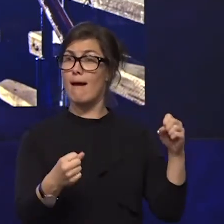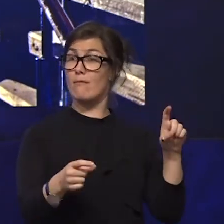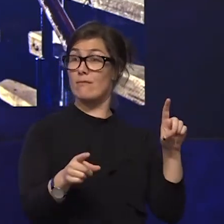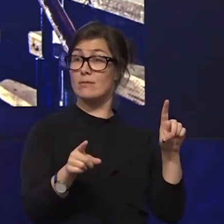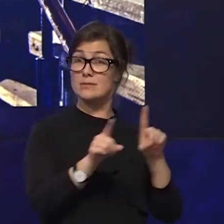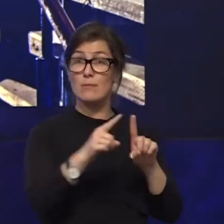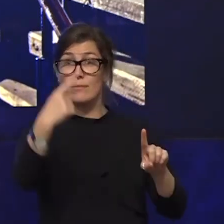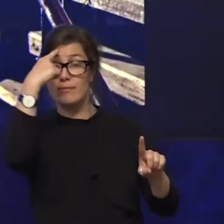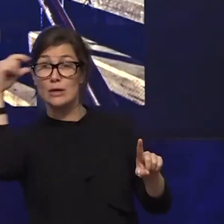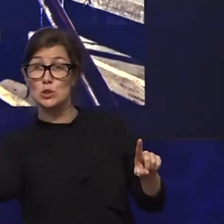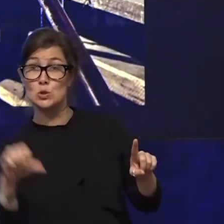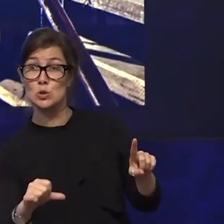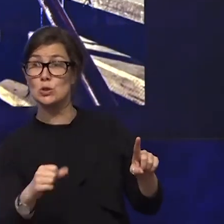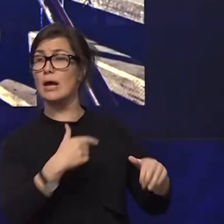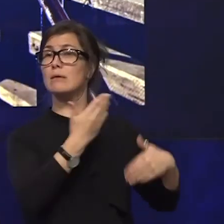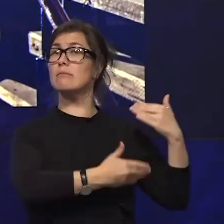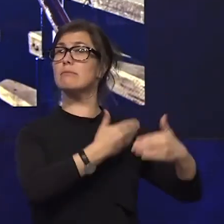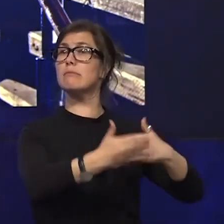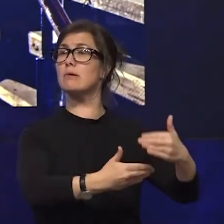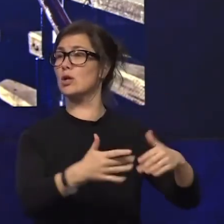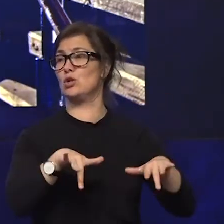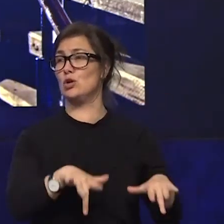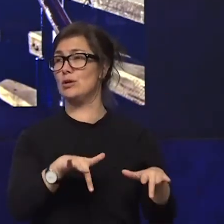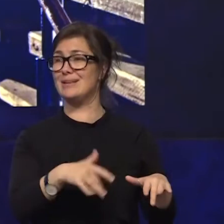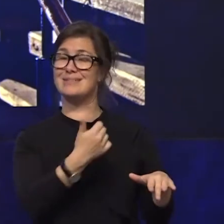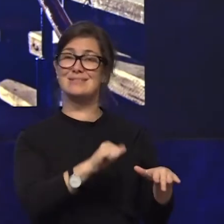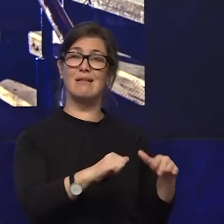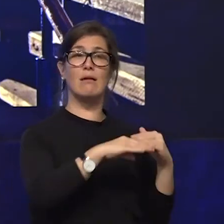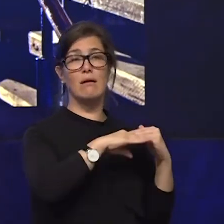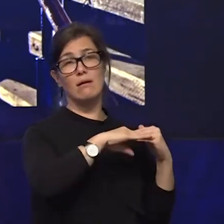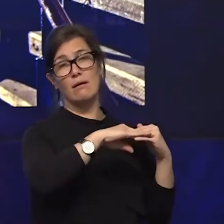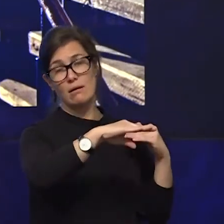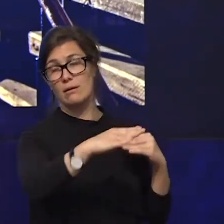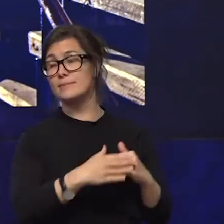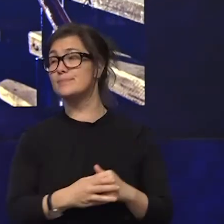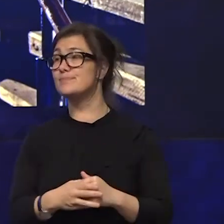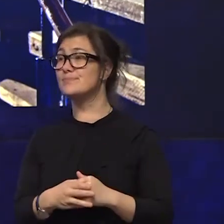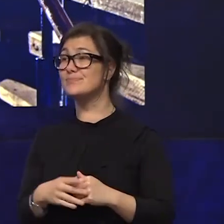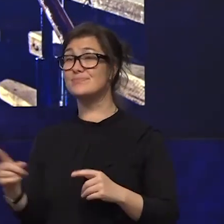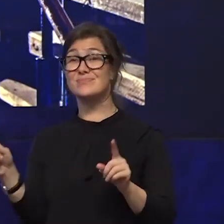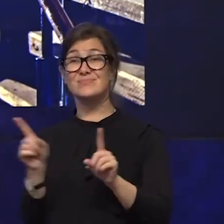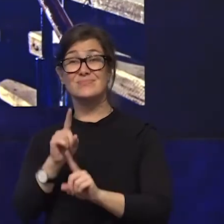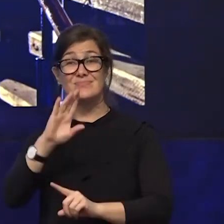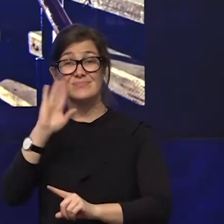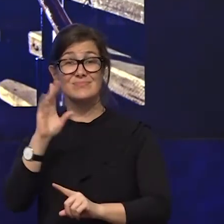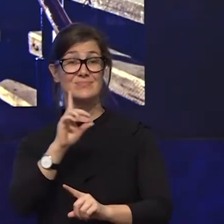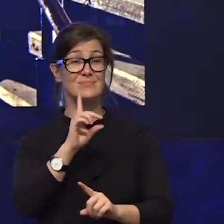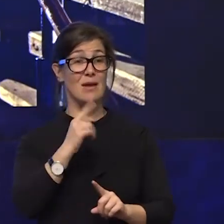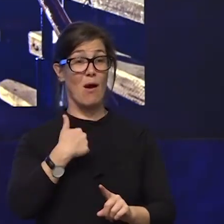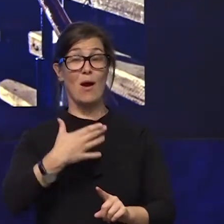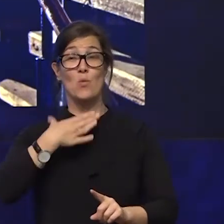and indeed i'd like to see eventually professor kavanagh do a speech that says we've got zero percent